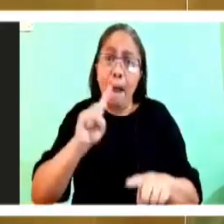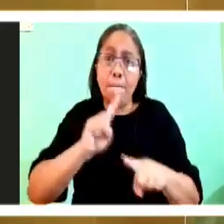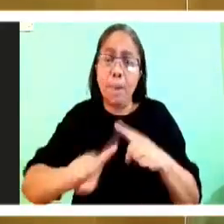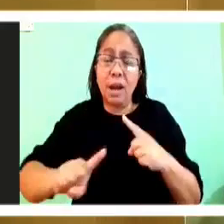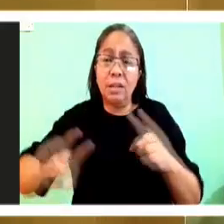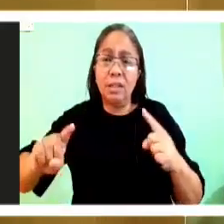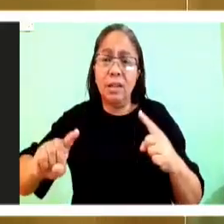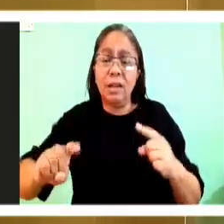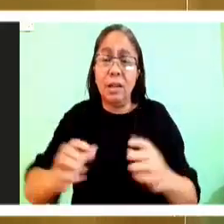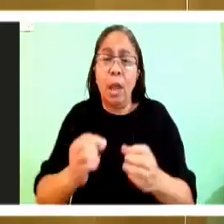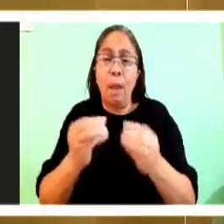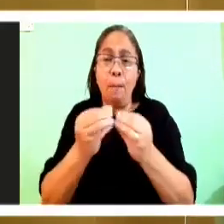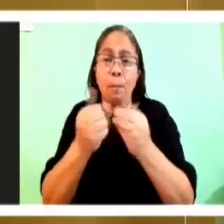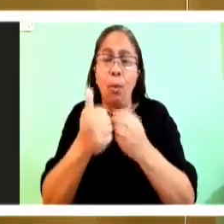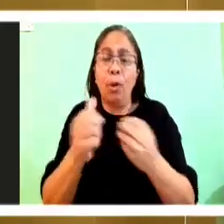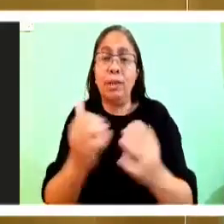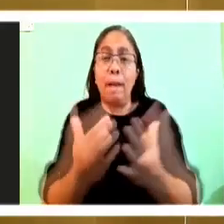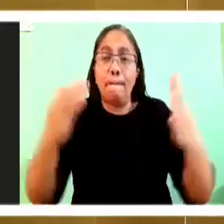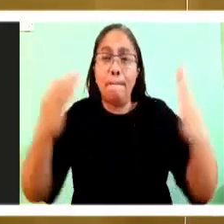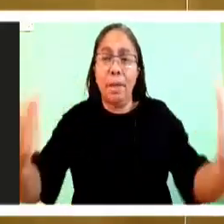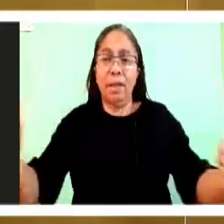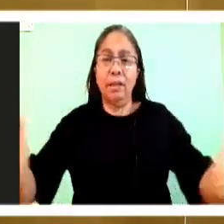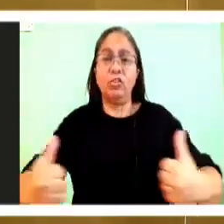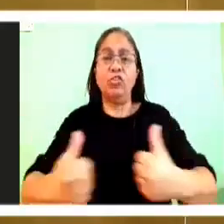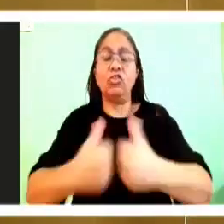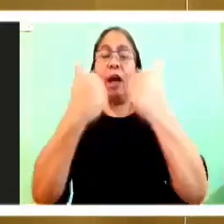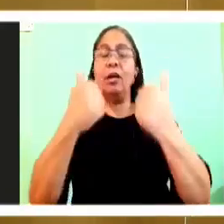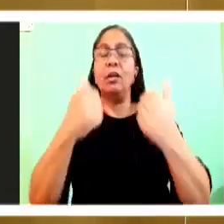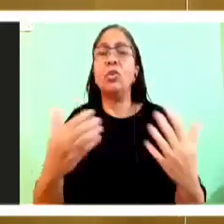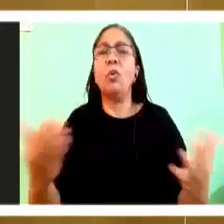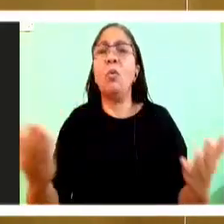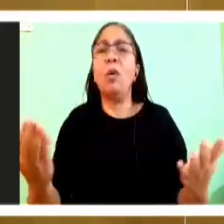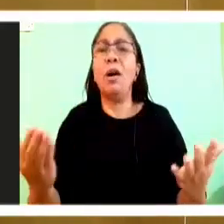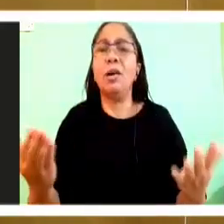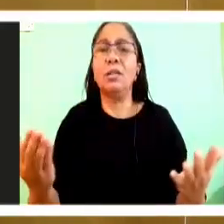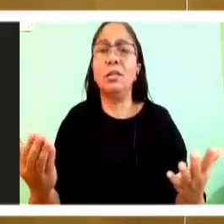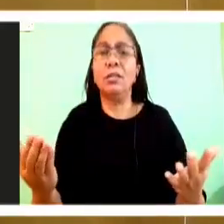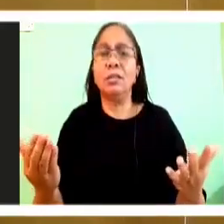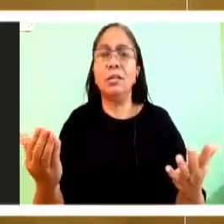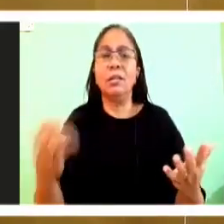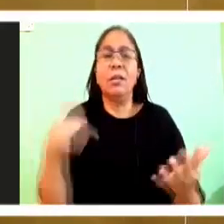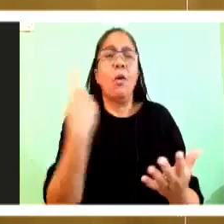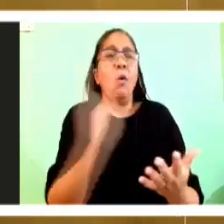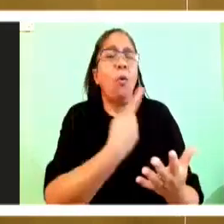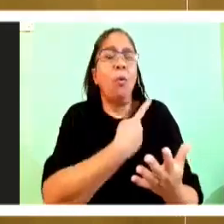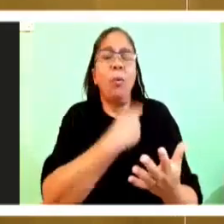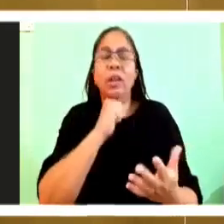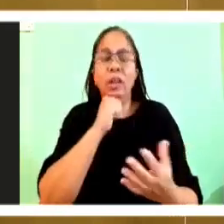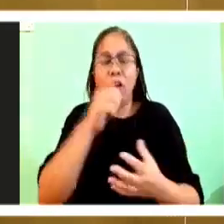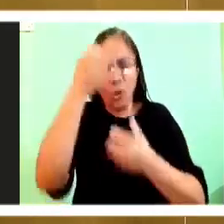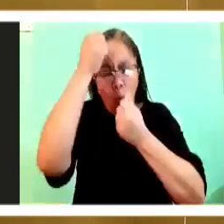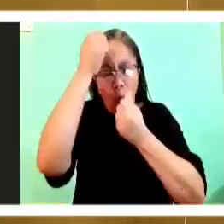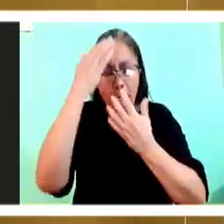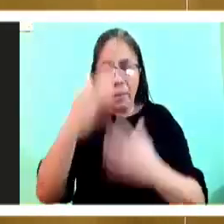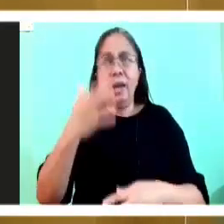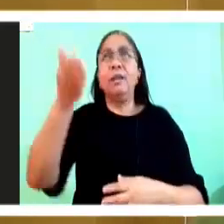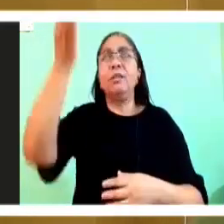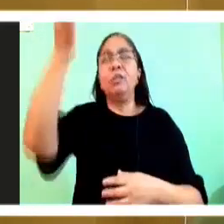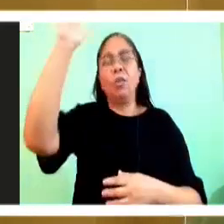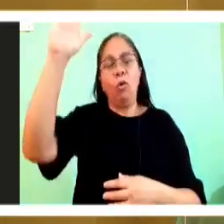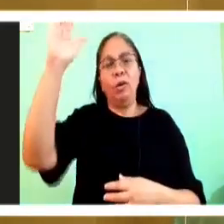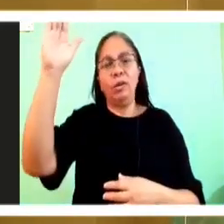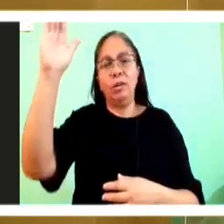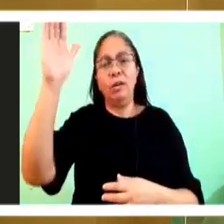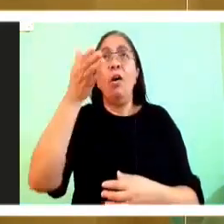in the lack of capacity to bend to God's will when God is asking